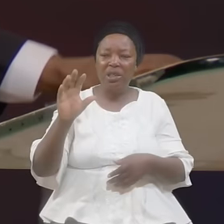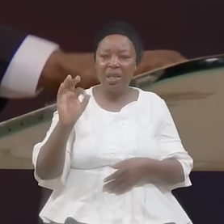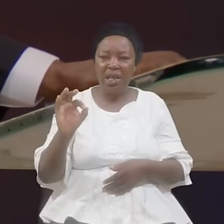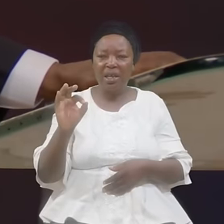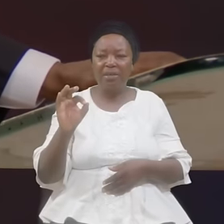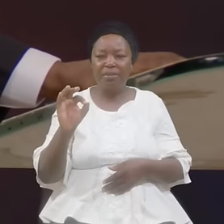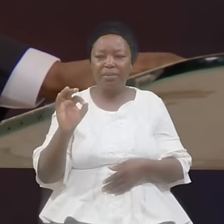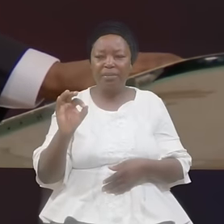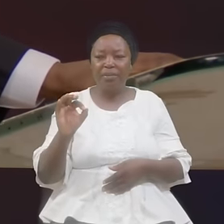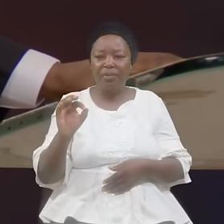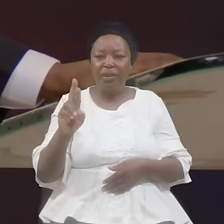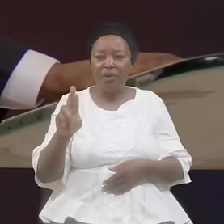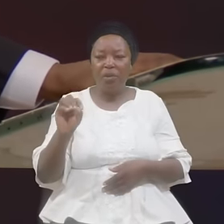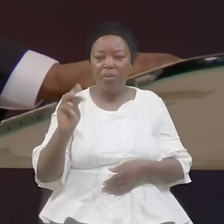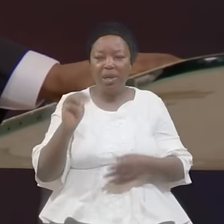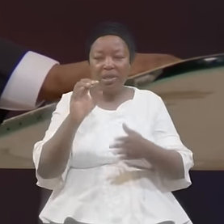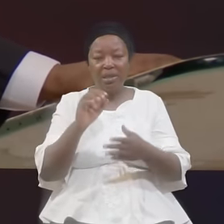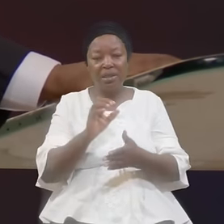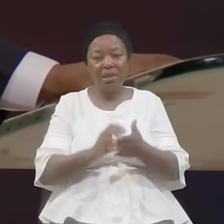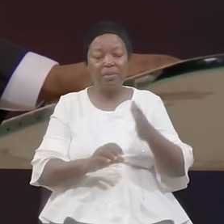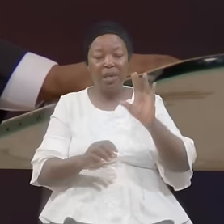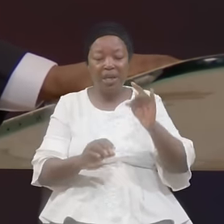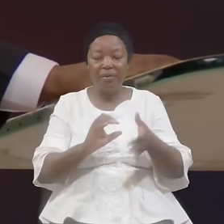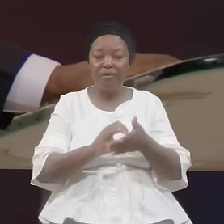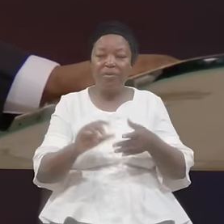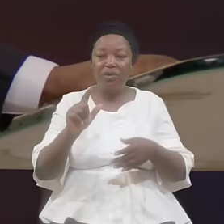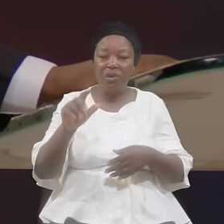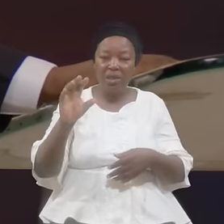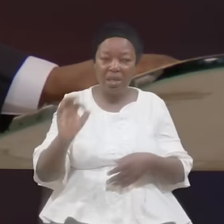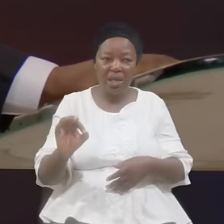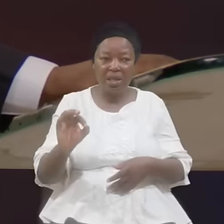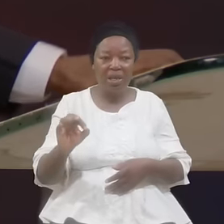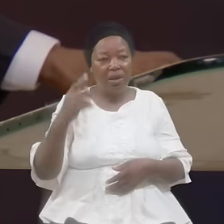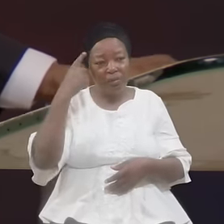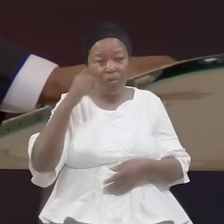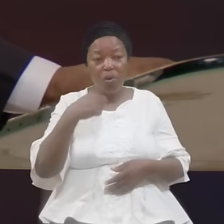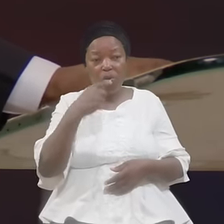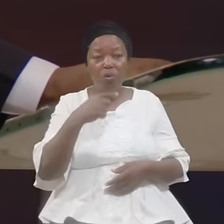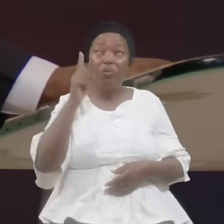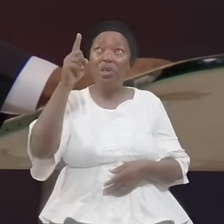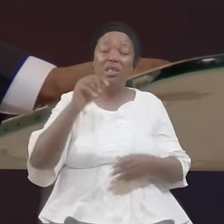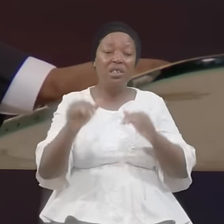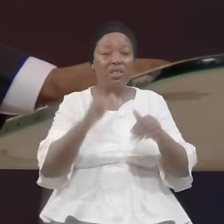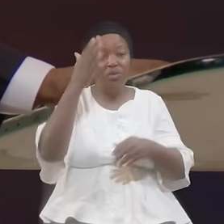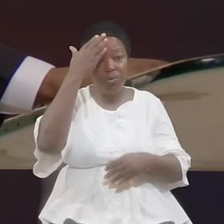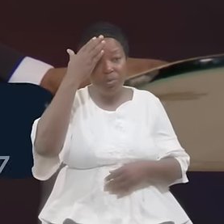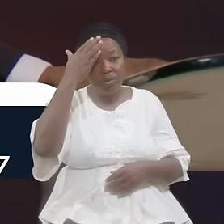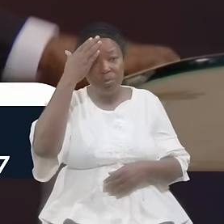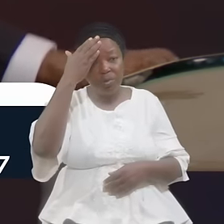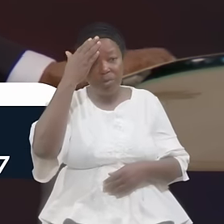For Whom He Did For Know He Also Did